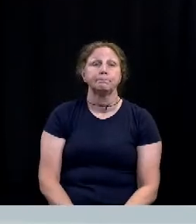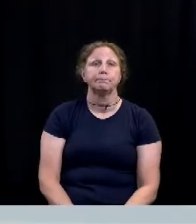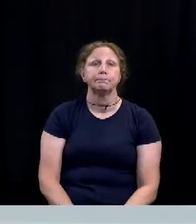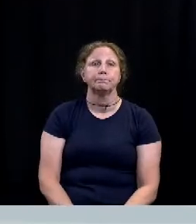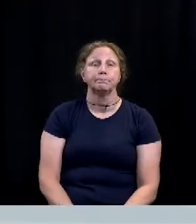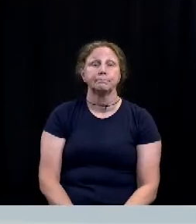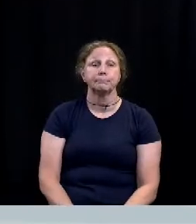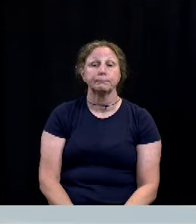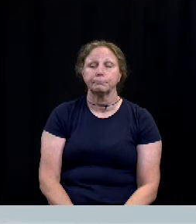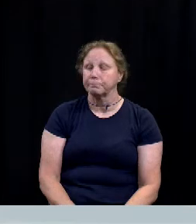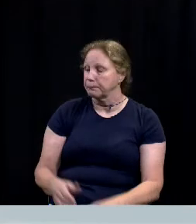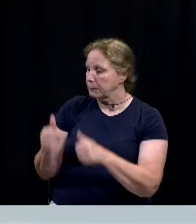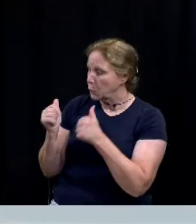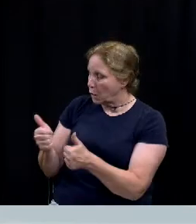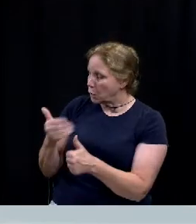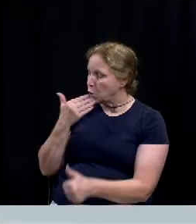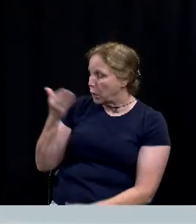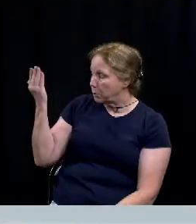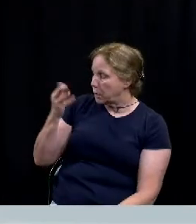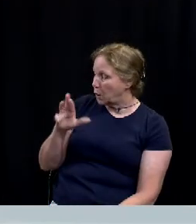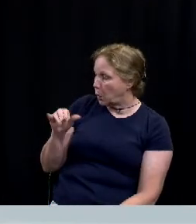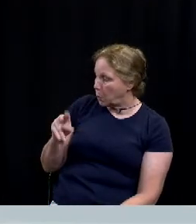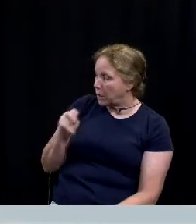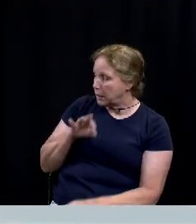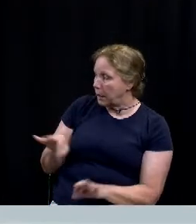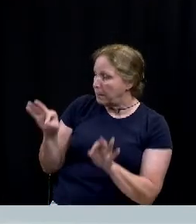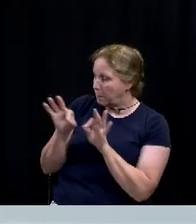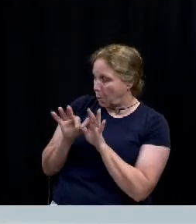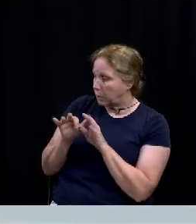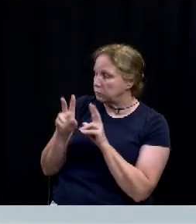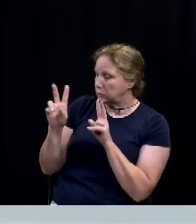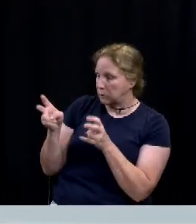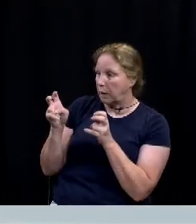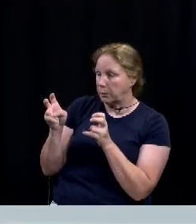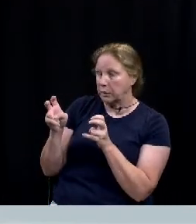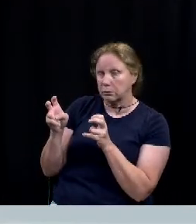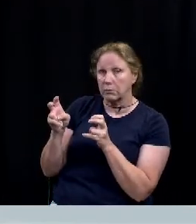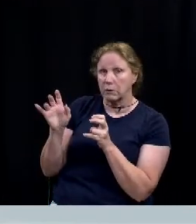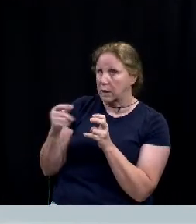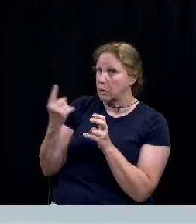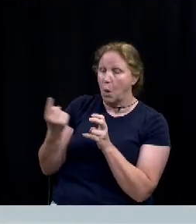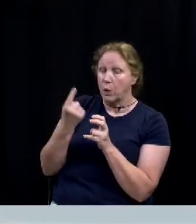great presentation Ryan really important topic that continues to